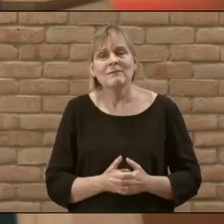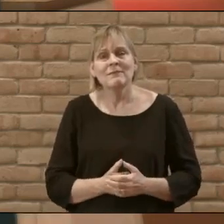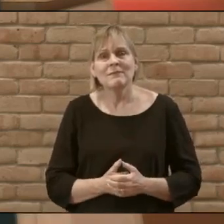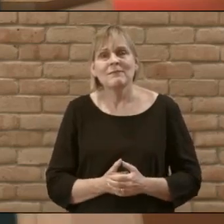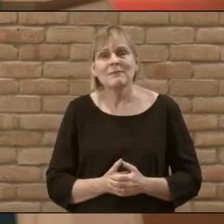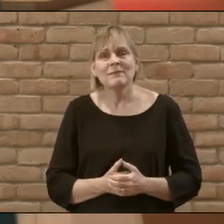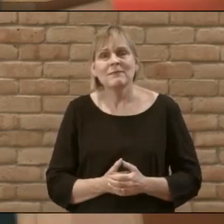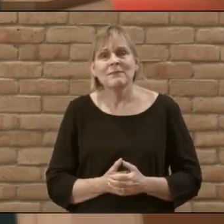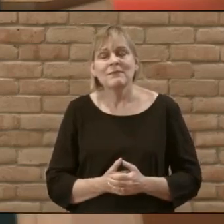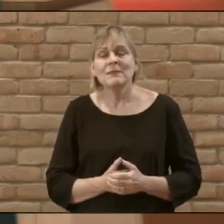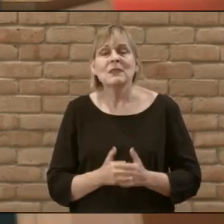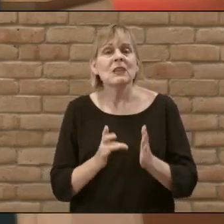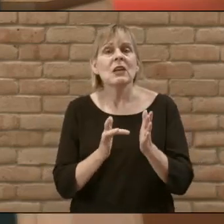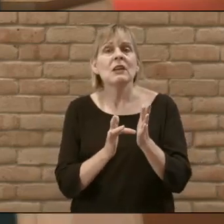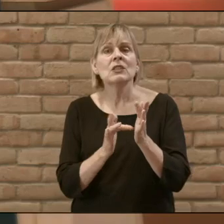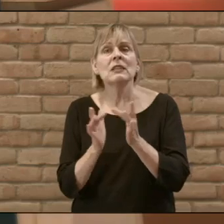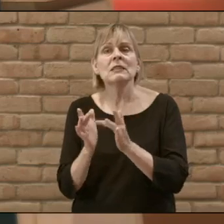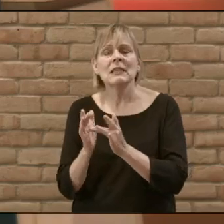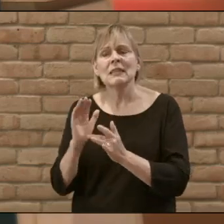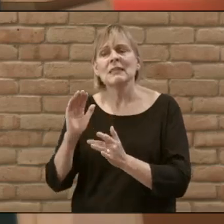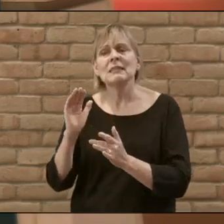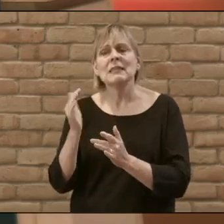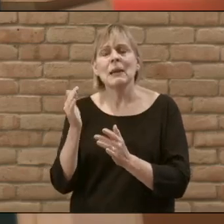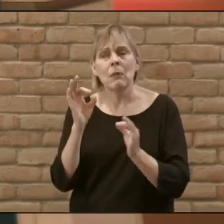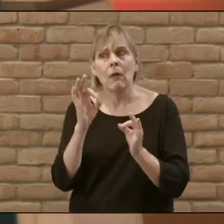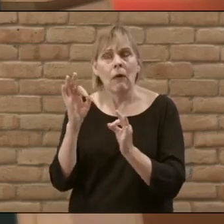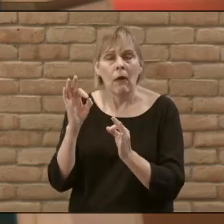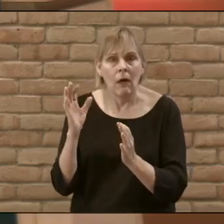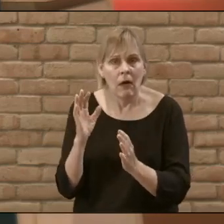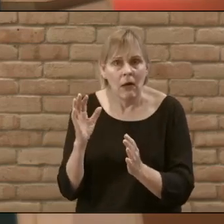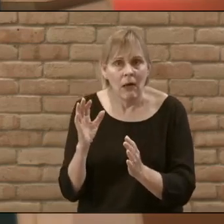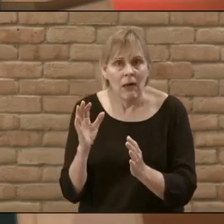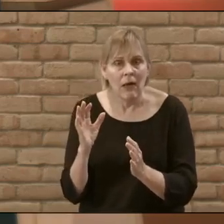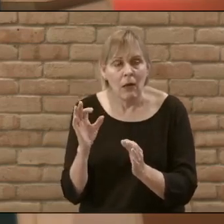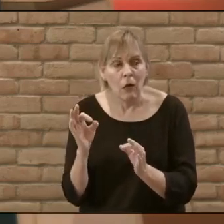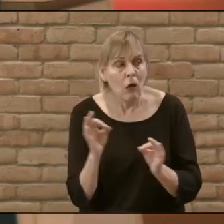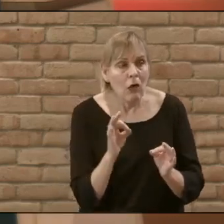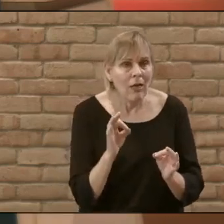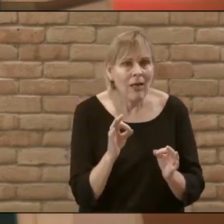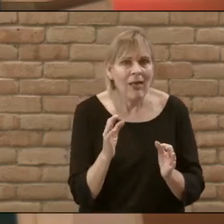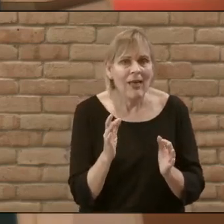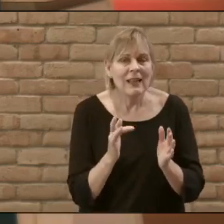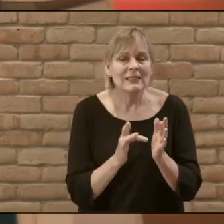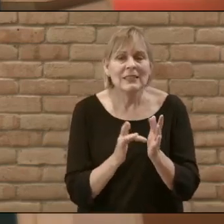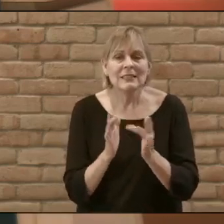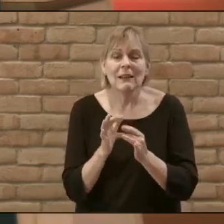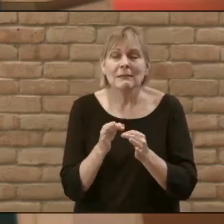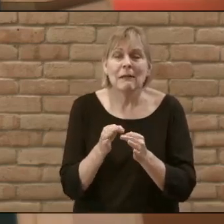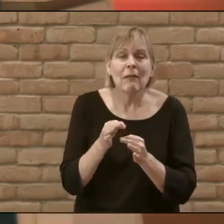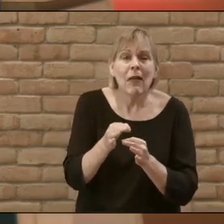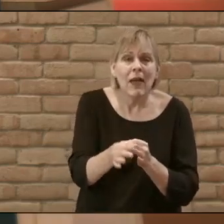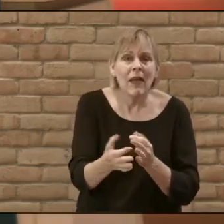so when Jesus seems distracted when he's delaying